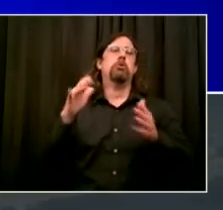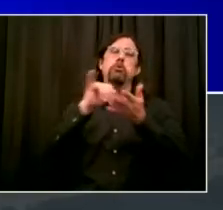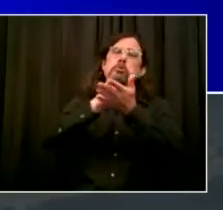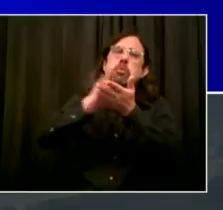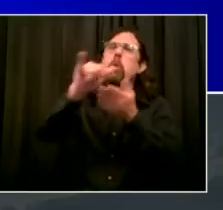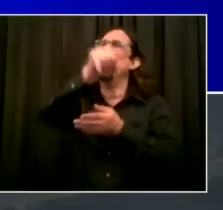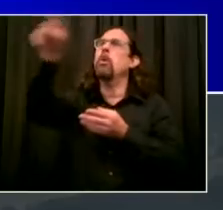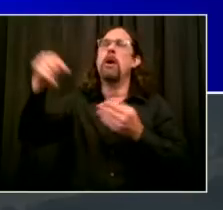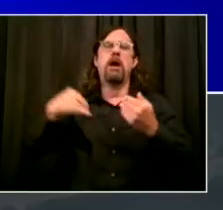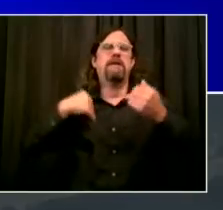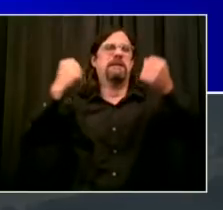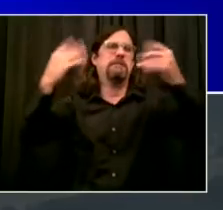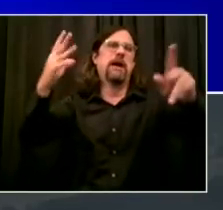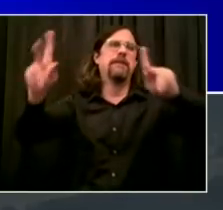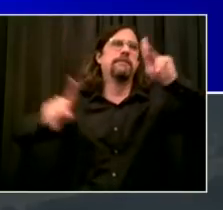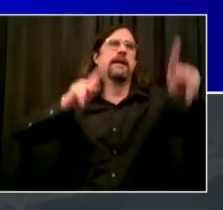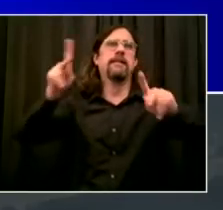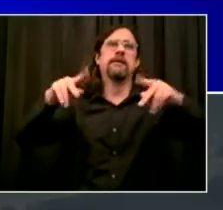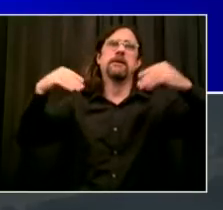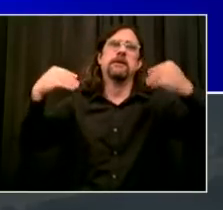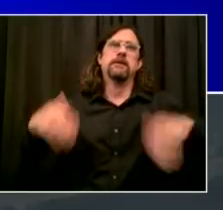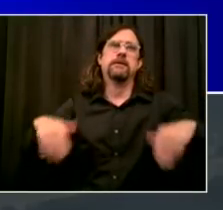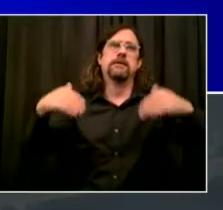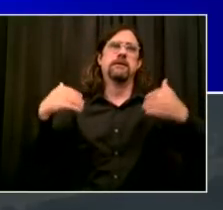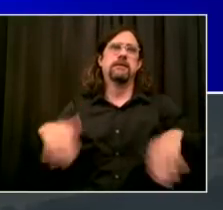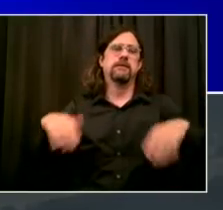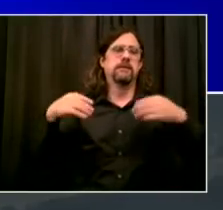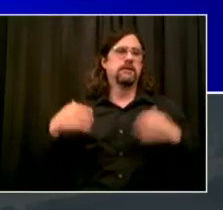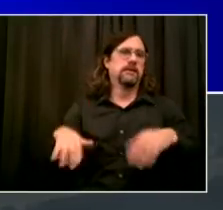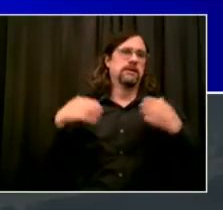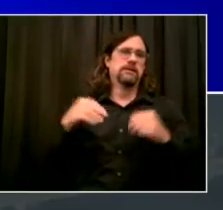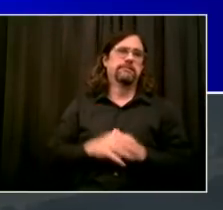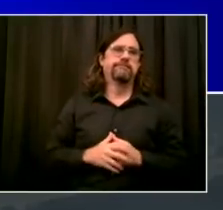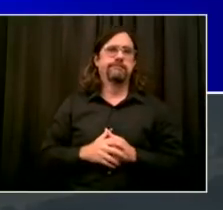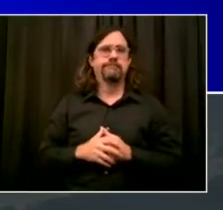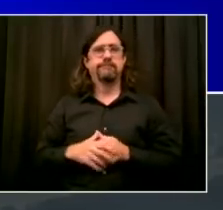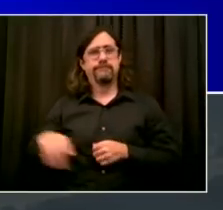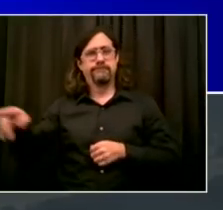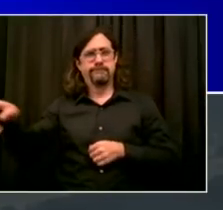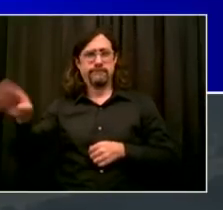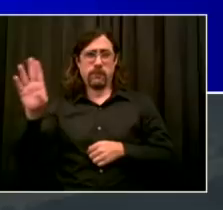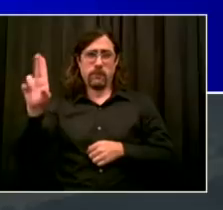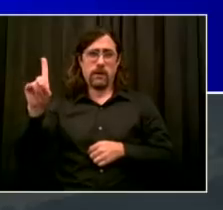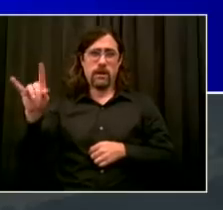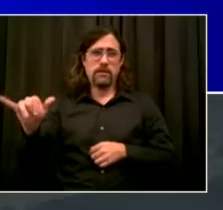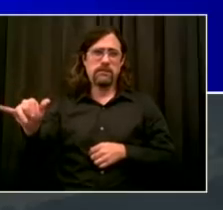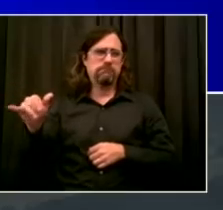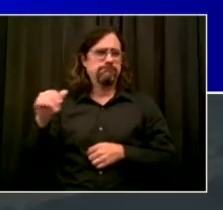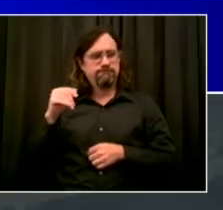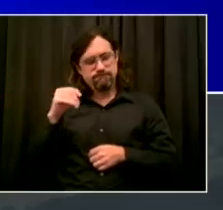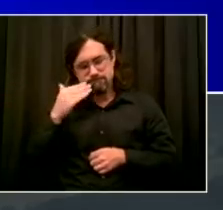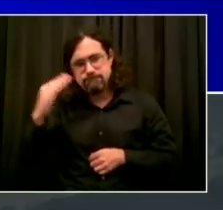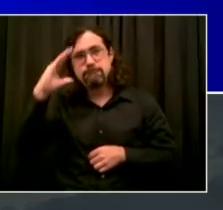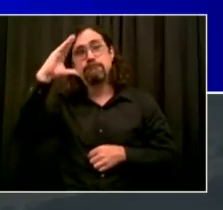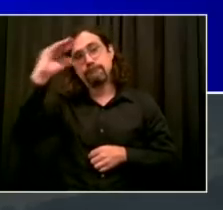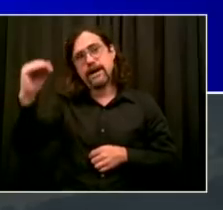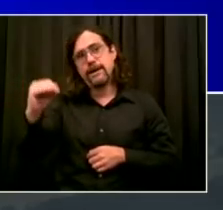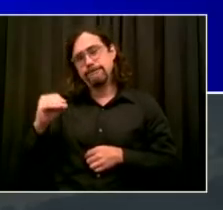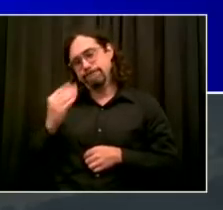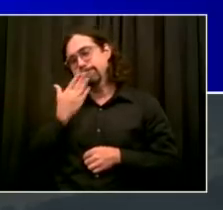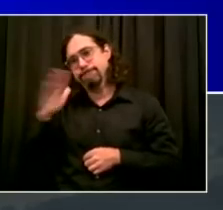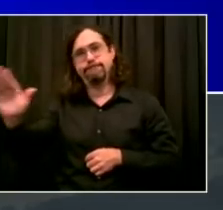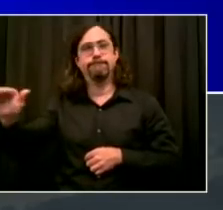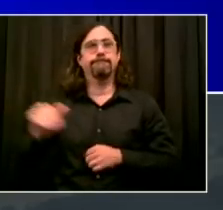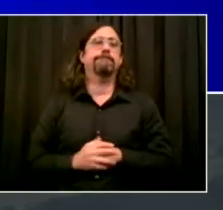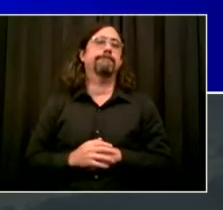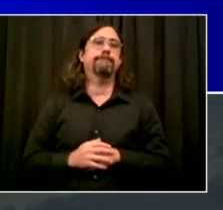Now, let me go to our indicators. And as I go into the indicators, let me say on Saturday, we